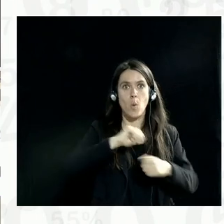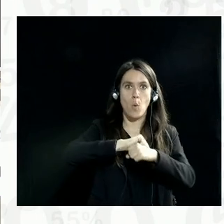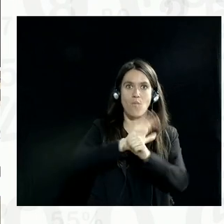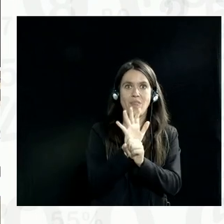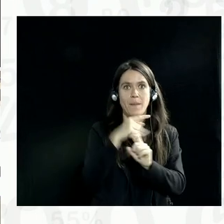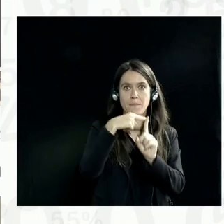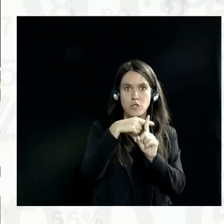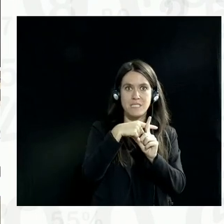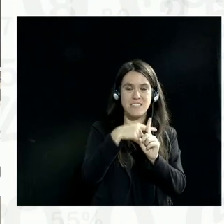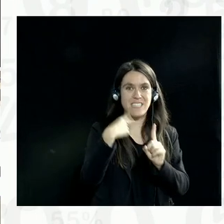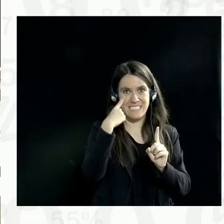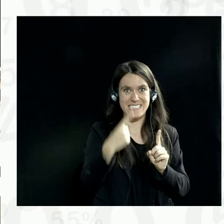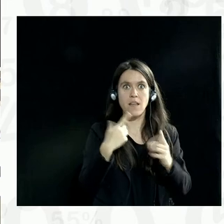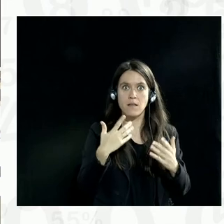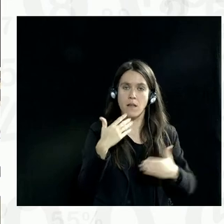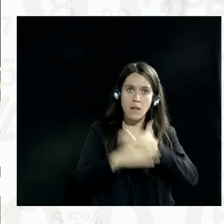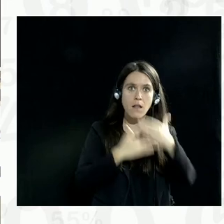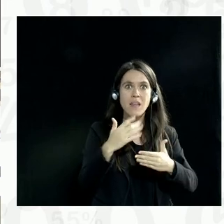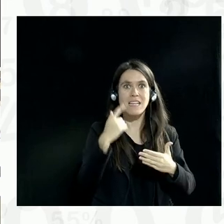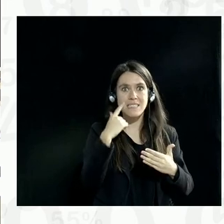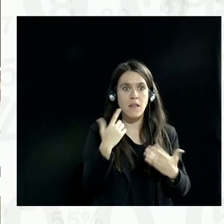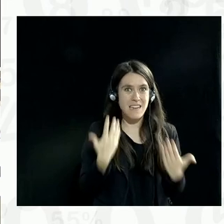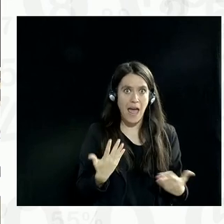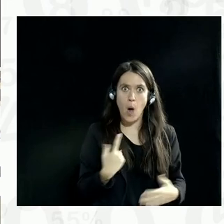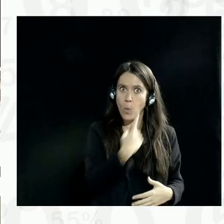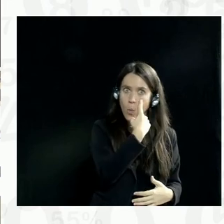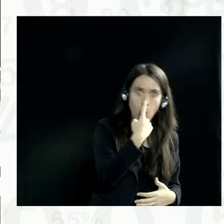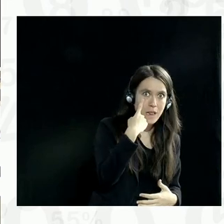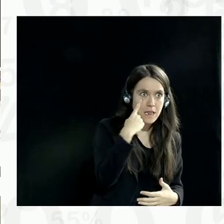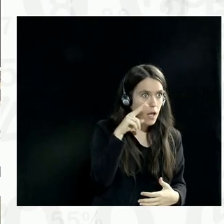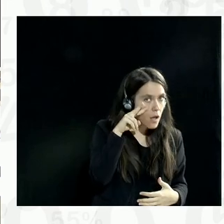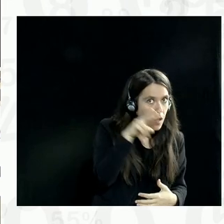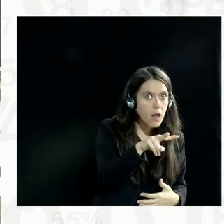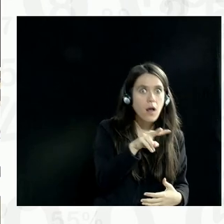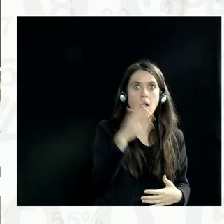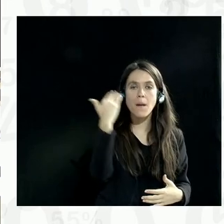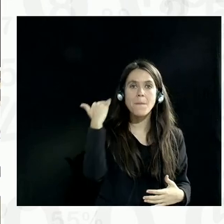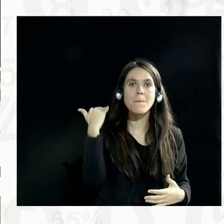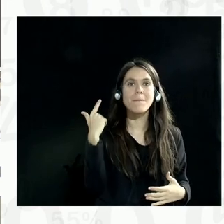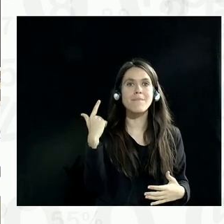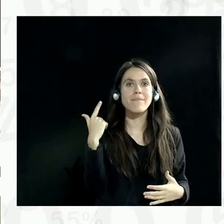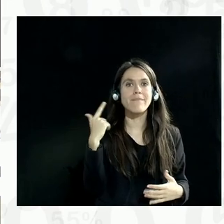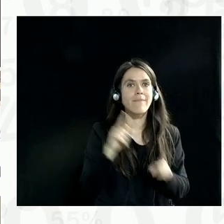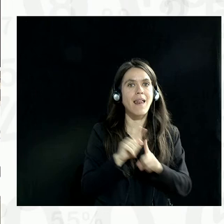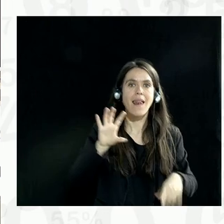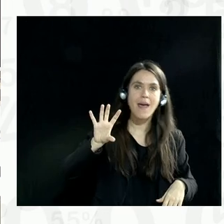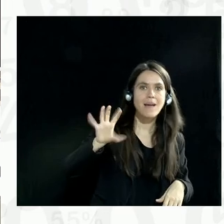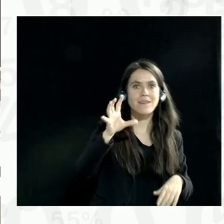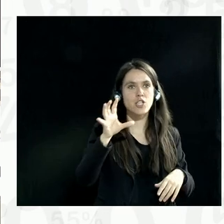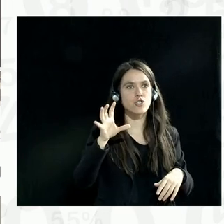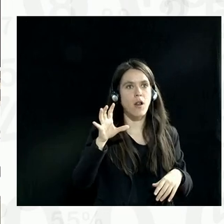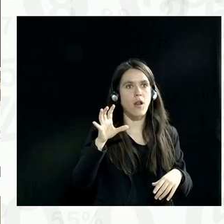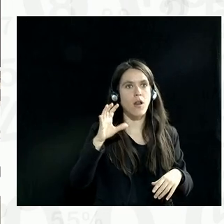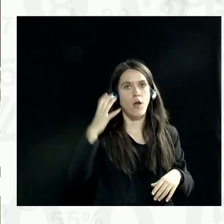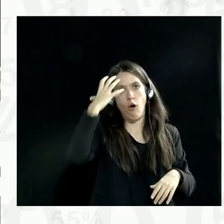that it has brought all the weaknesses that were, you know, are buried by national governments and even,